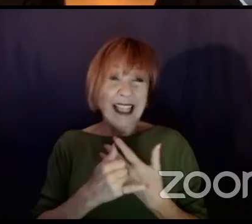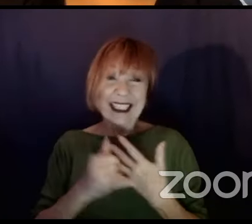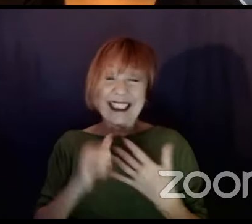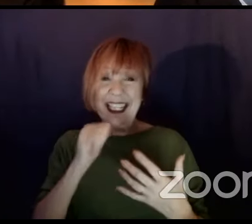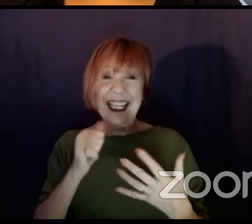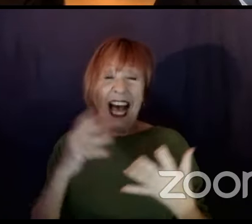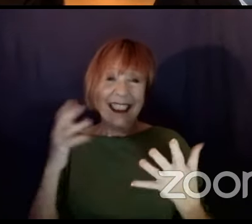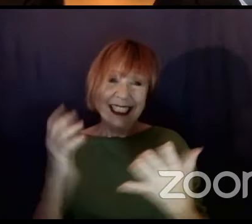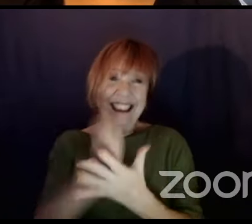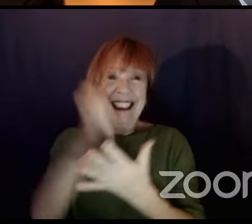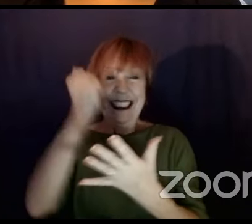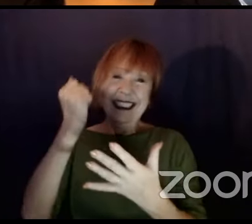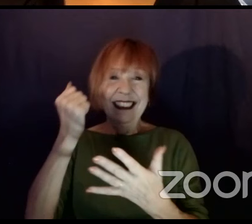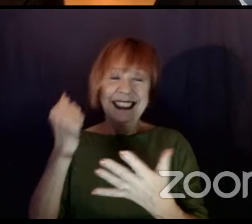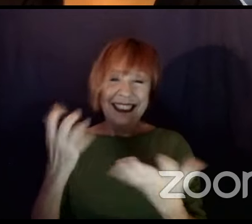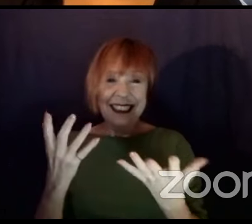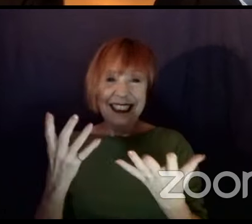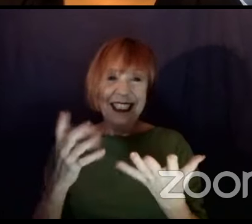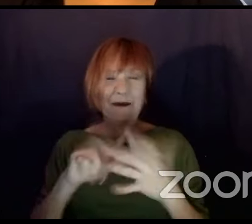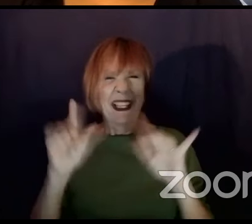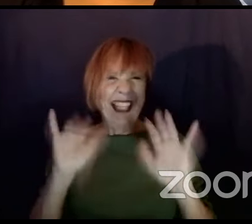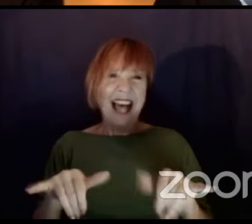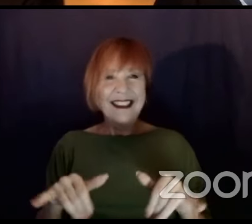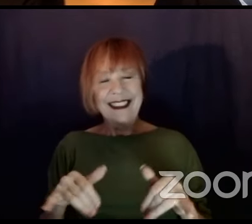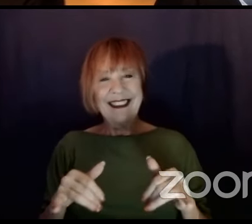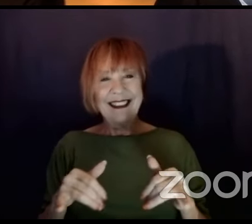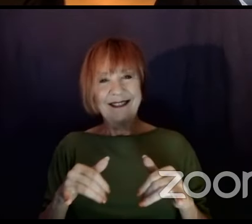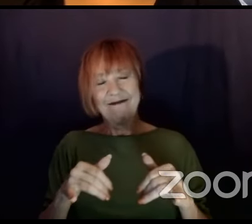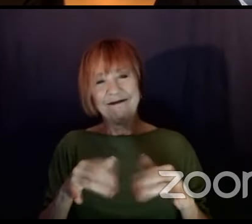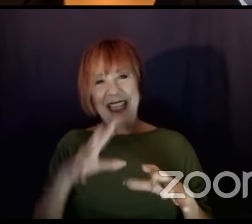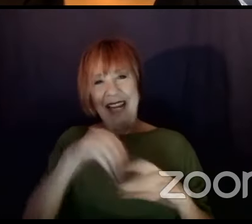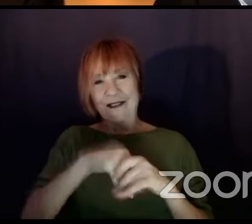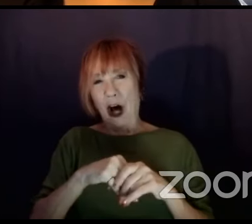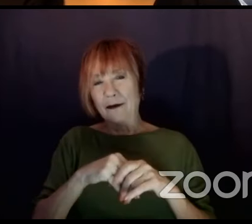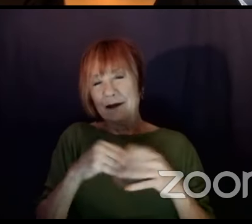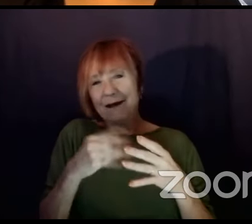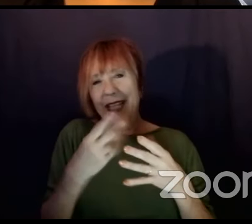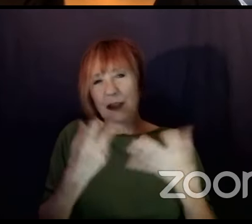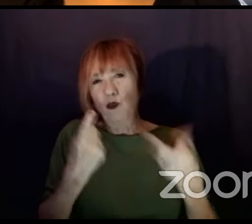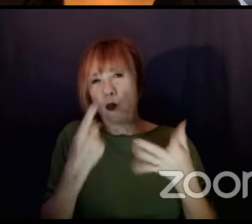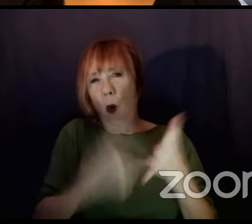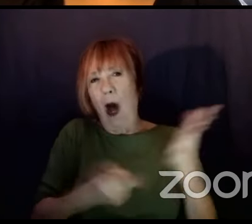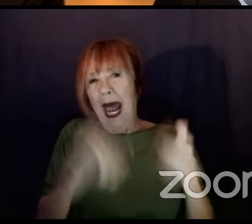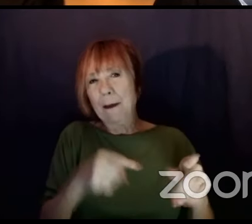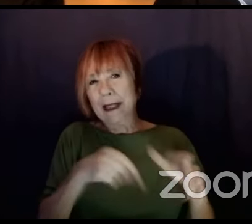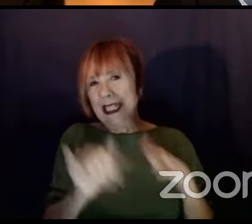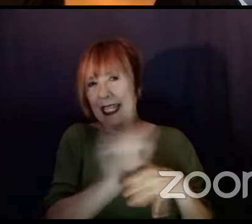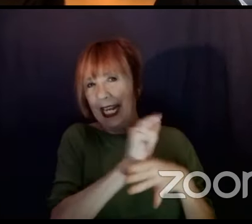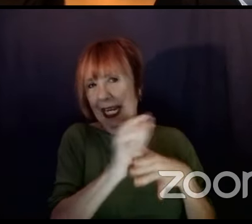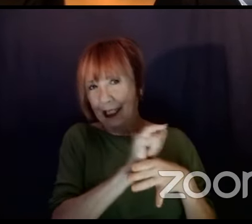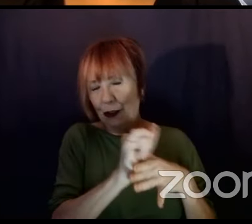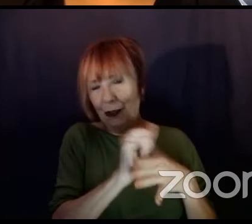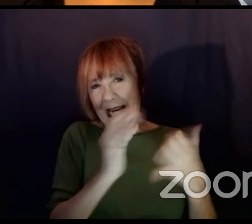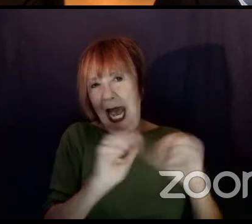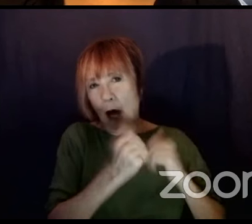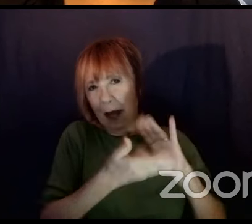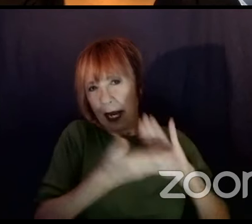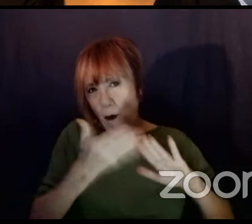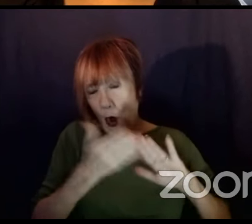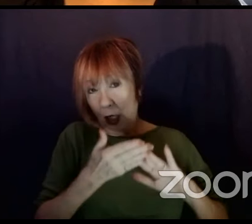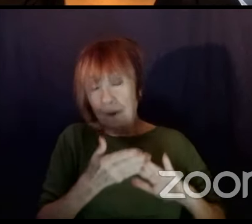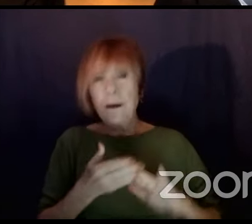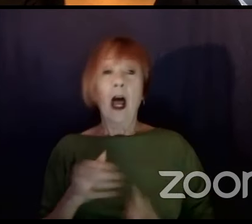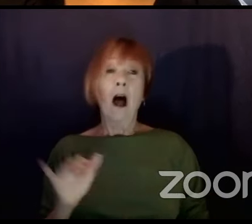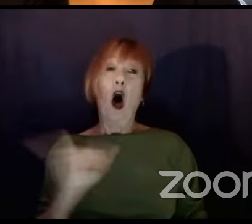of the industry's, you know, way of working. And so I also teach at